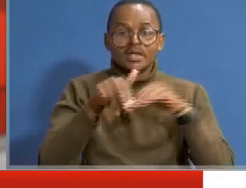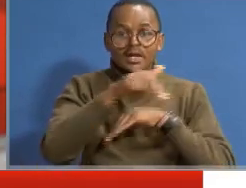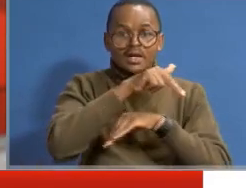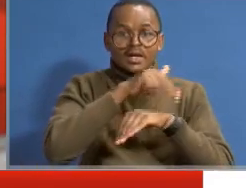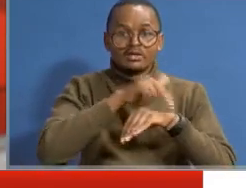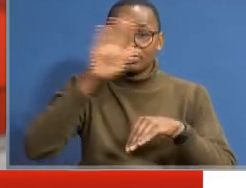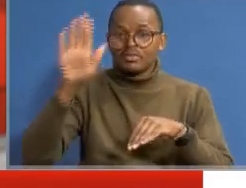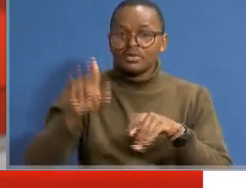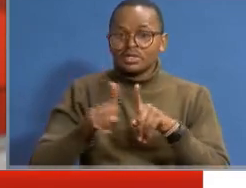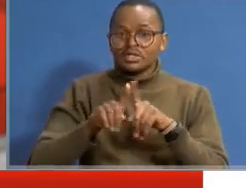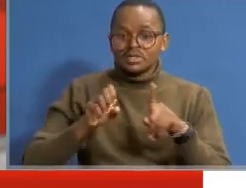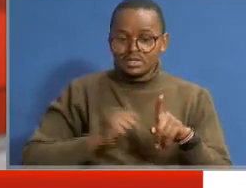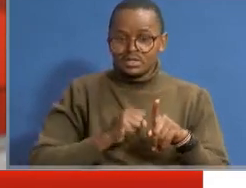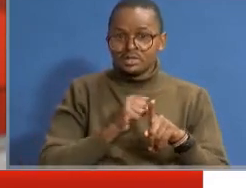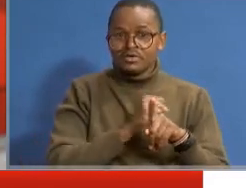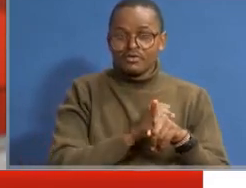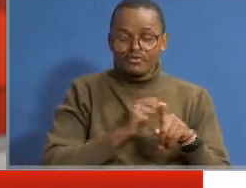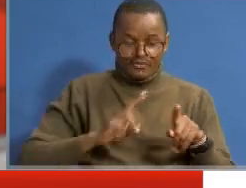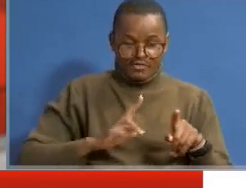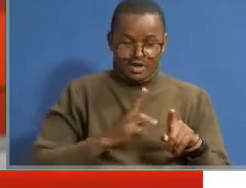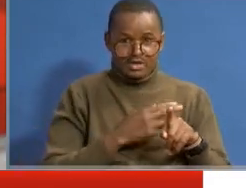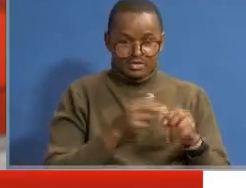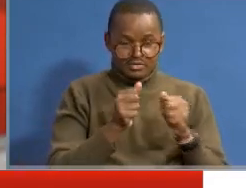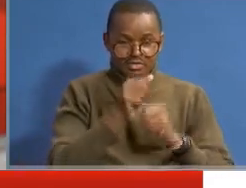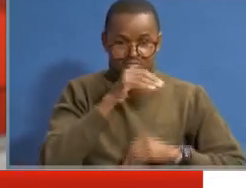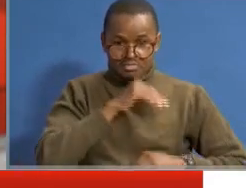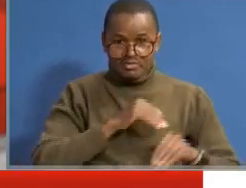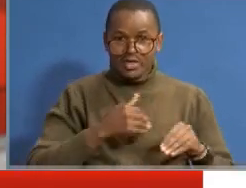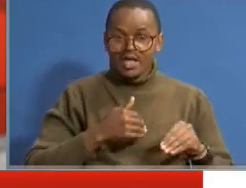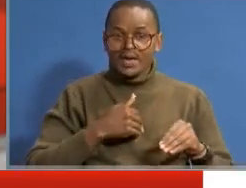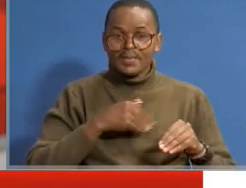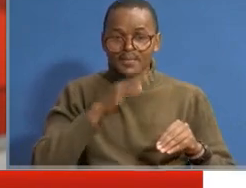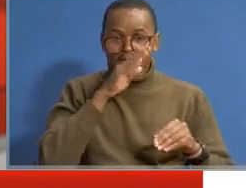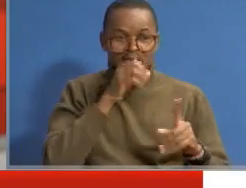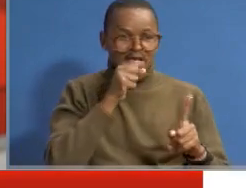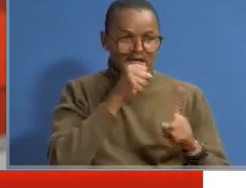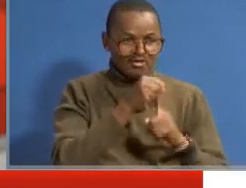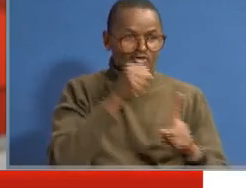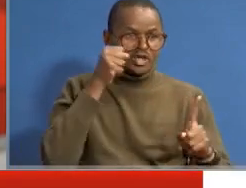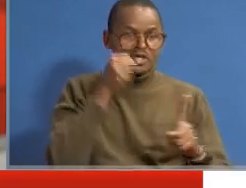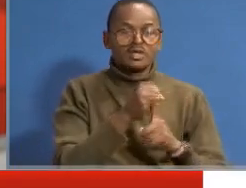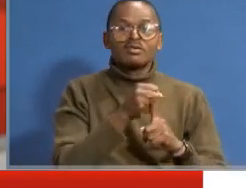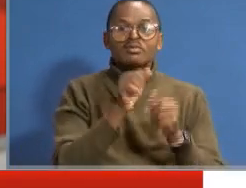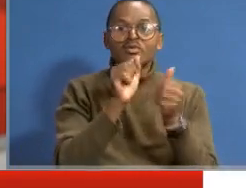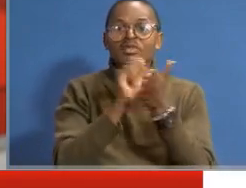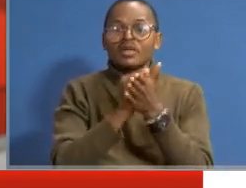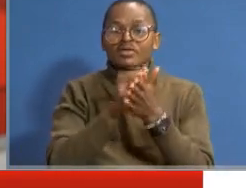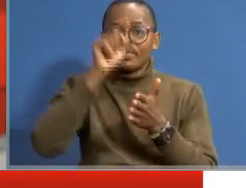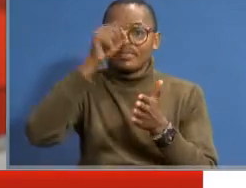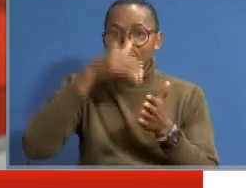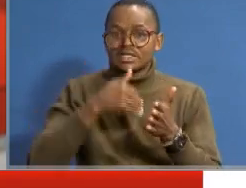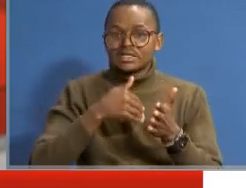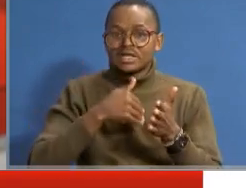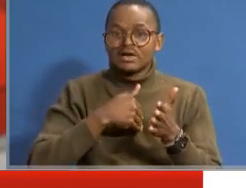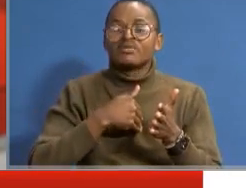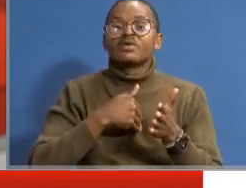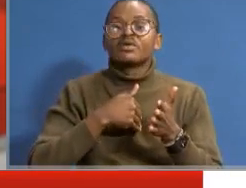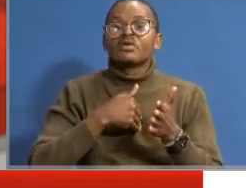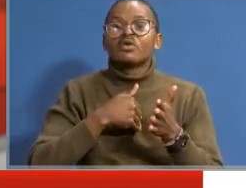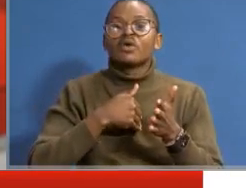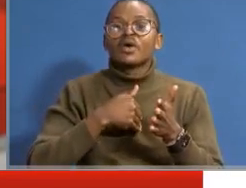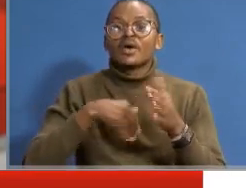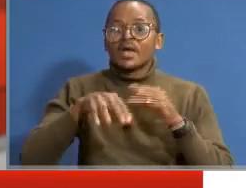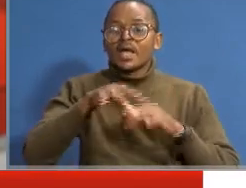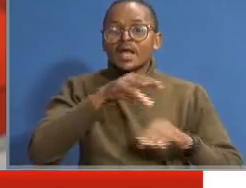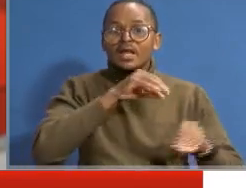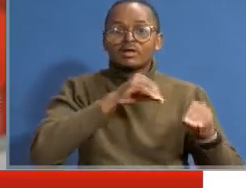Assembly and the Senate. And for us as persons with disability, we have been advocating that we need an electoral college for persons